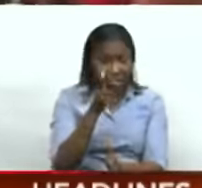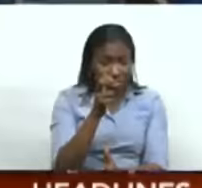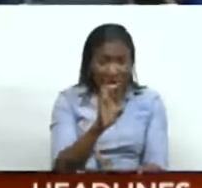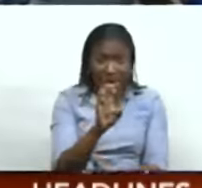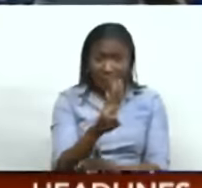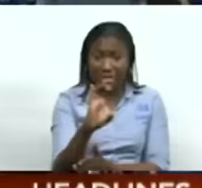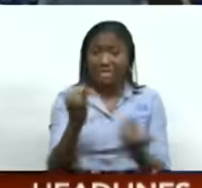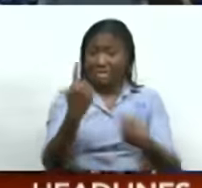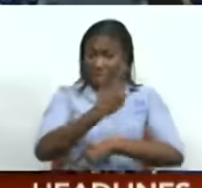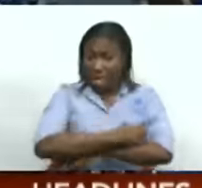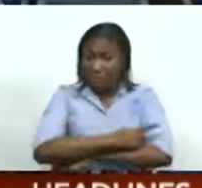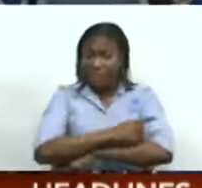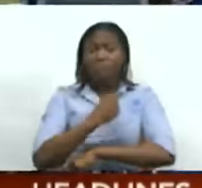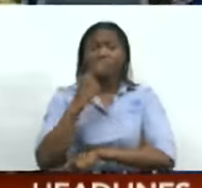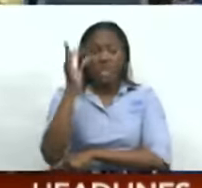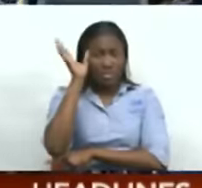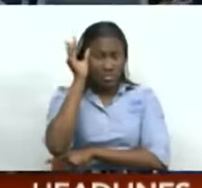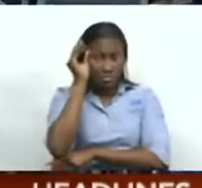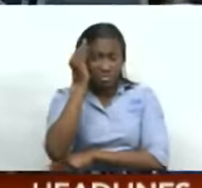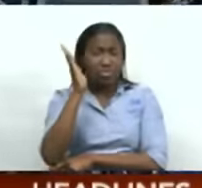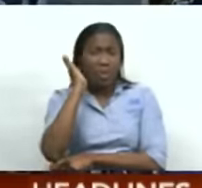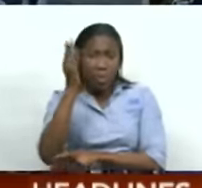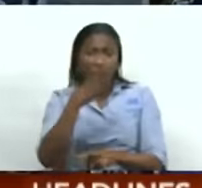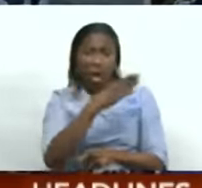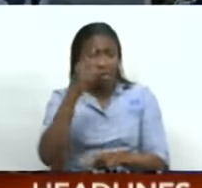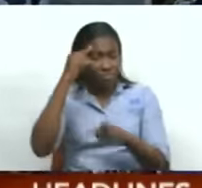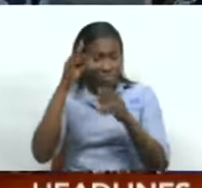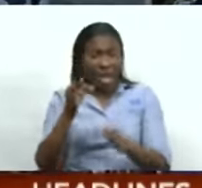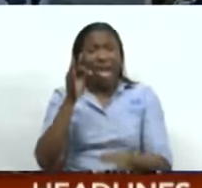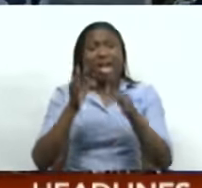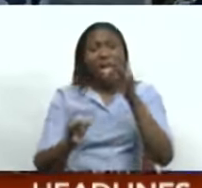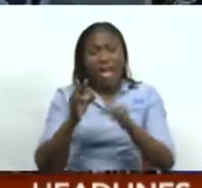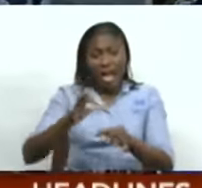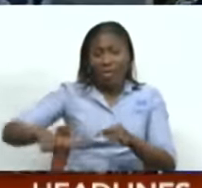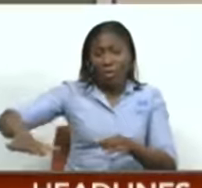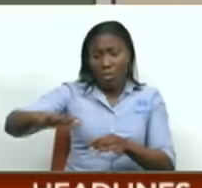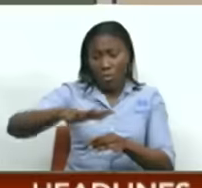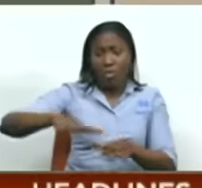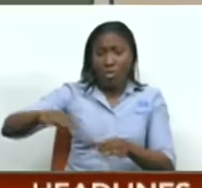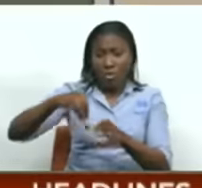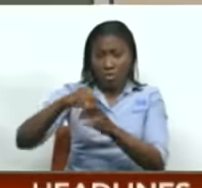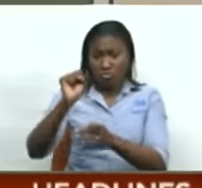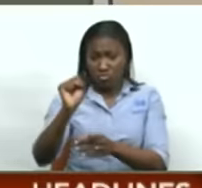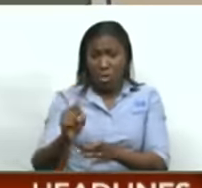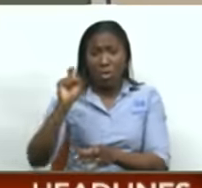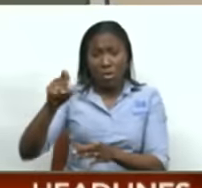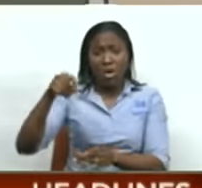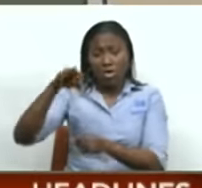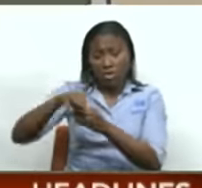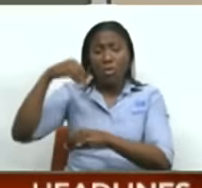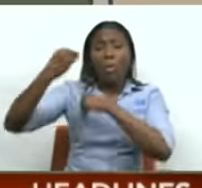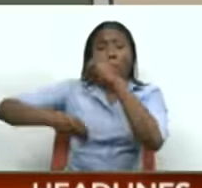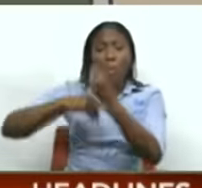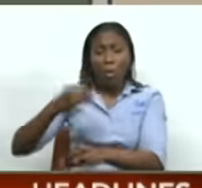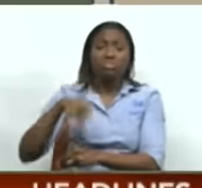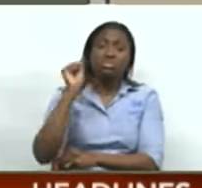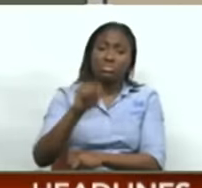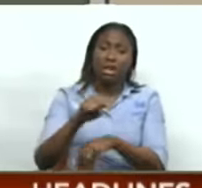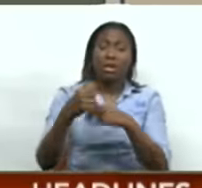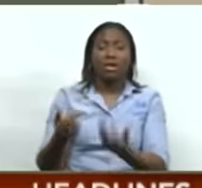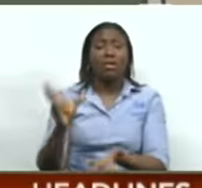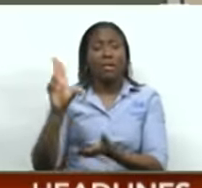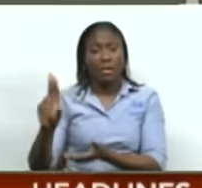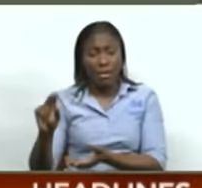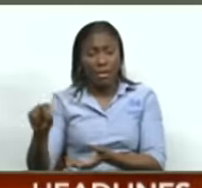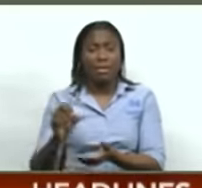earlier today. In the petition, the UNC is claiming that the EBC should not have rejected a special ballot for UNC candidate Nicole